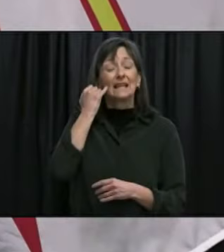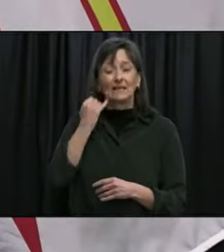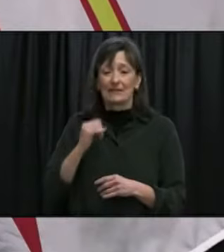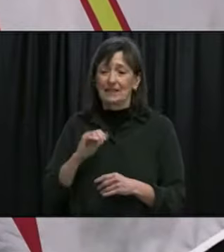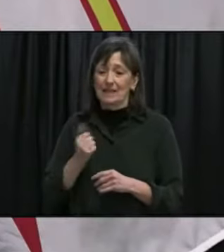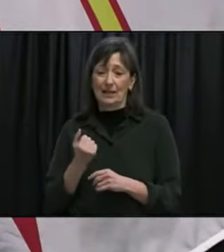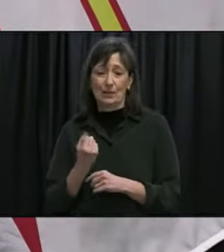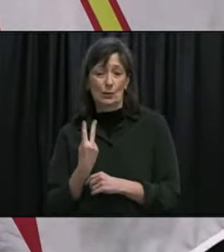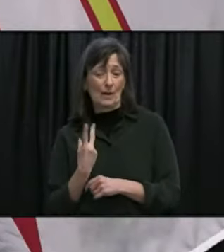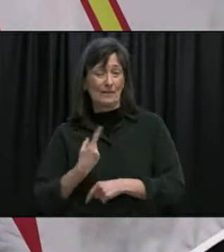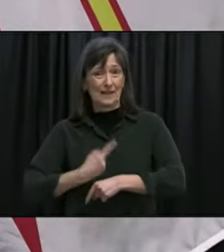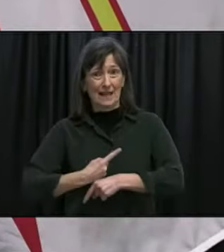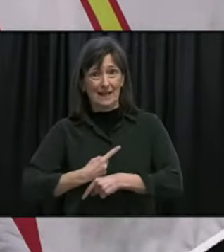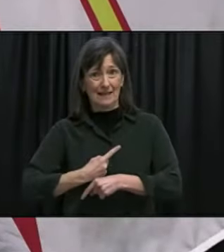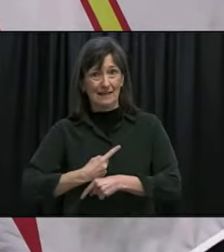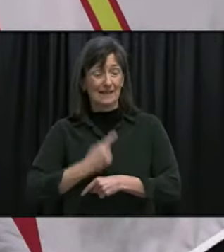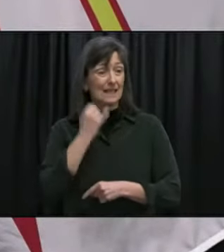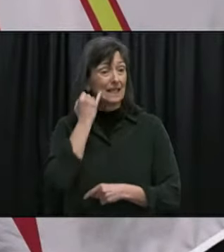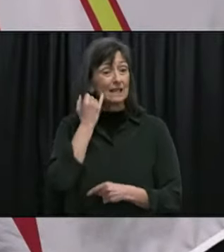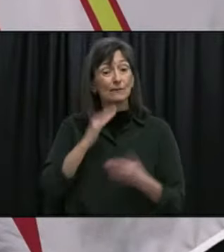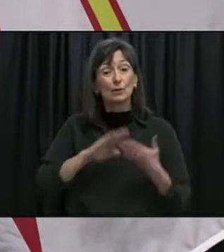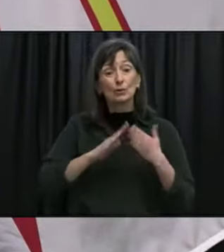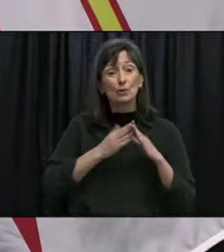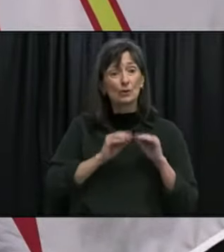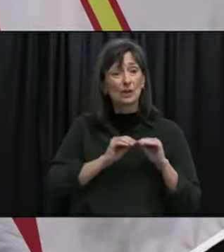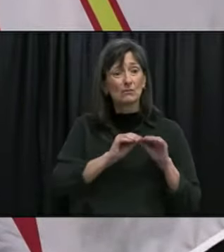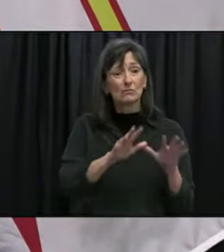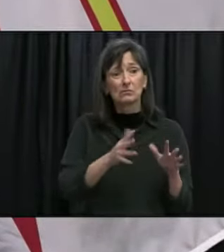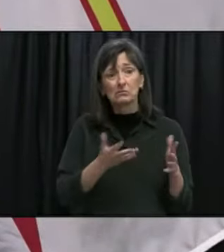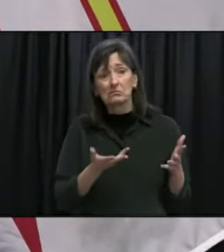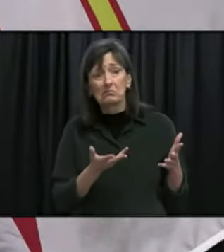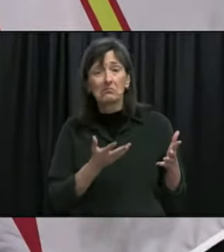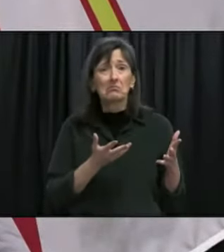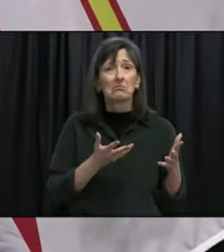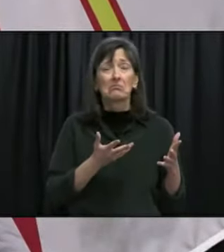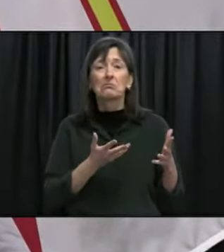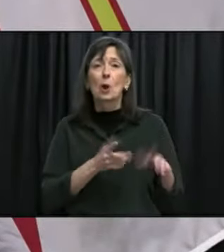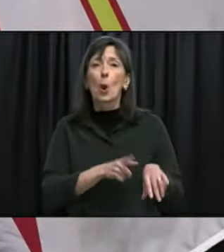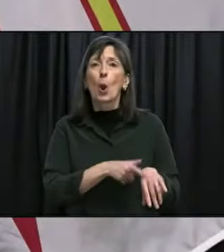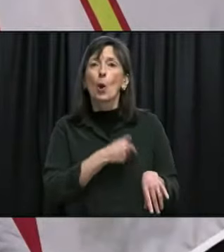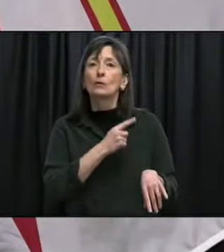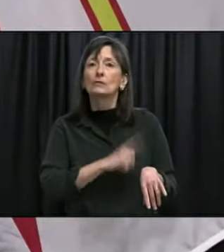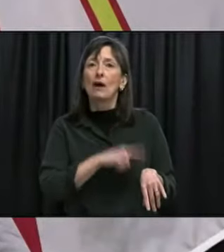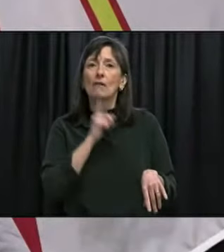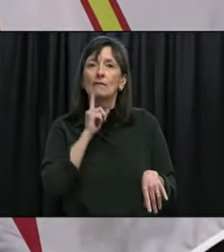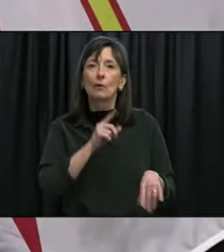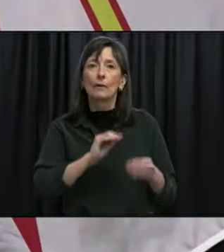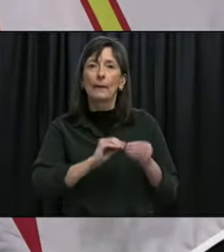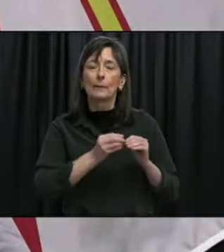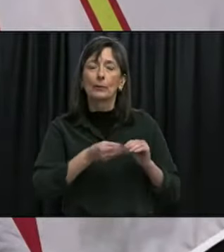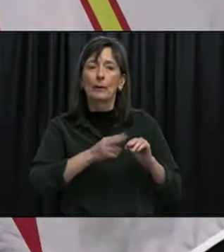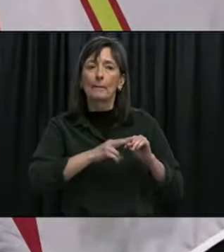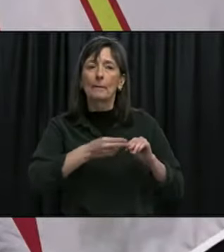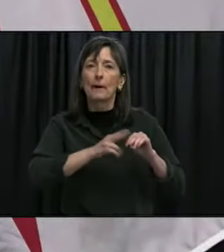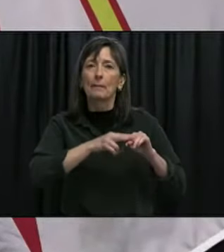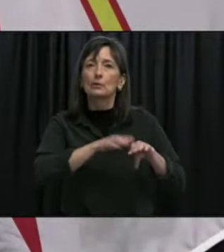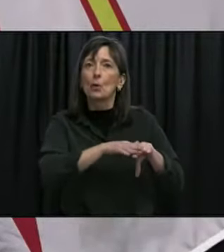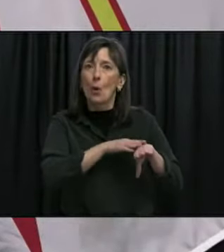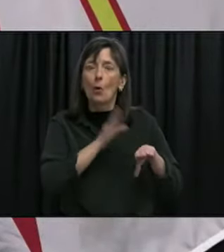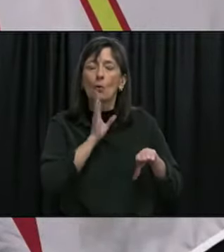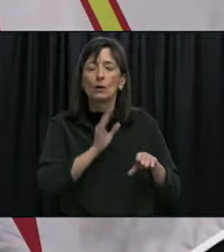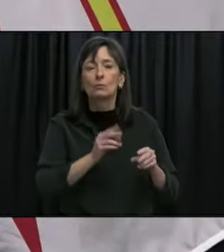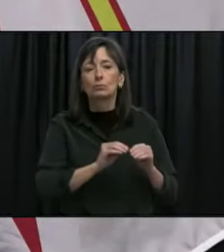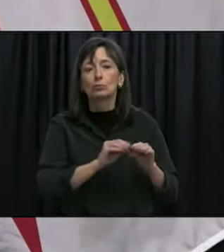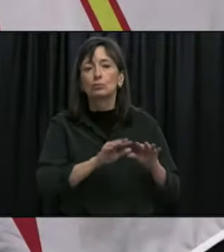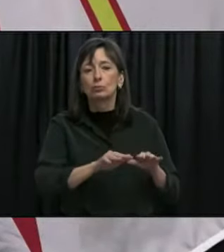so when there's very little in terms of community transmission it takes a while for the number of cases to get